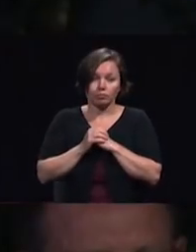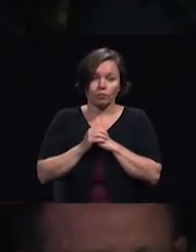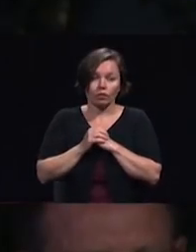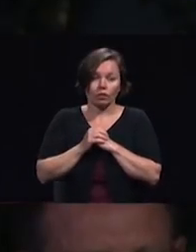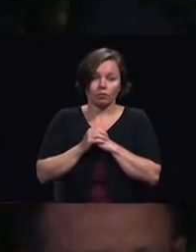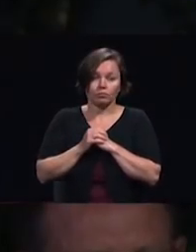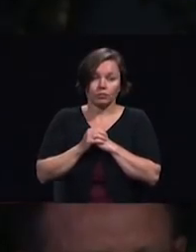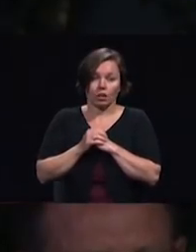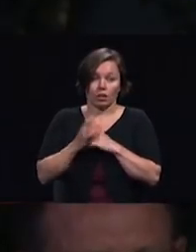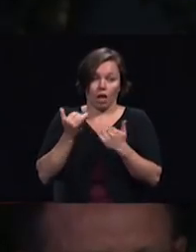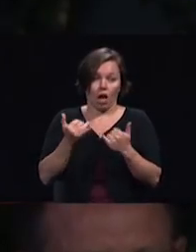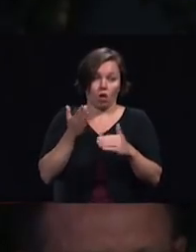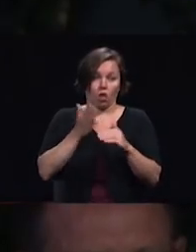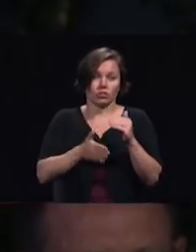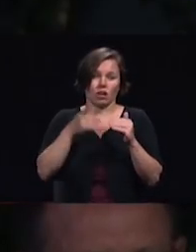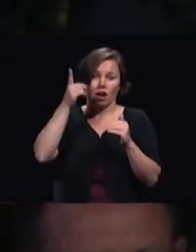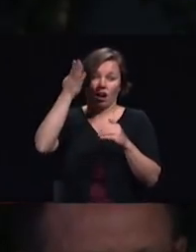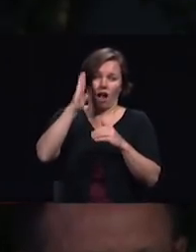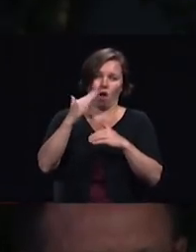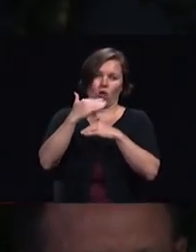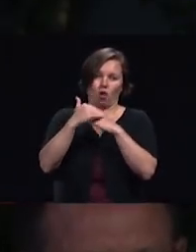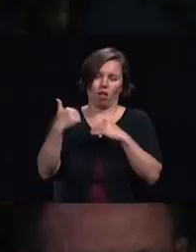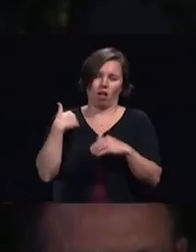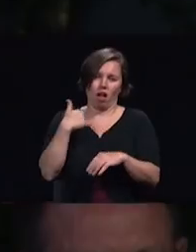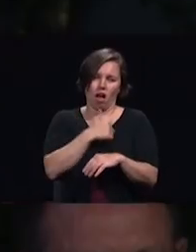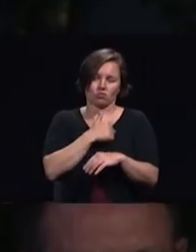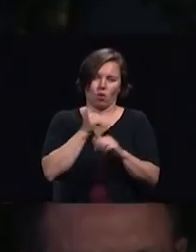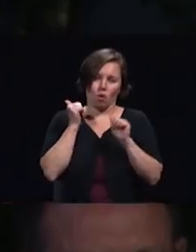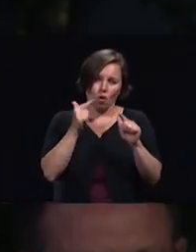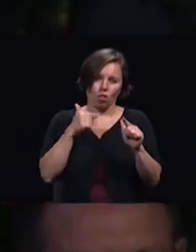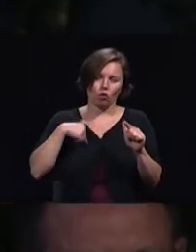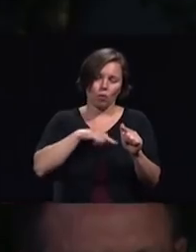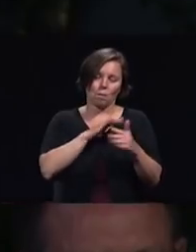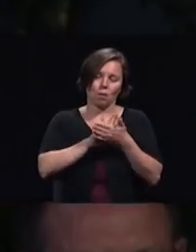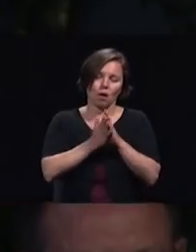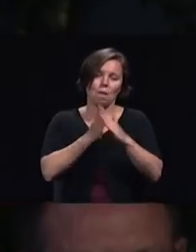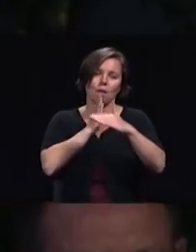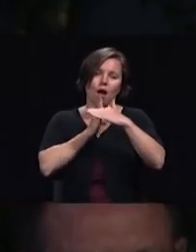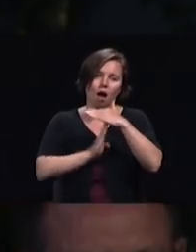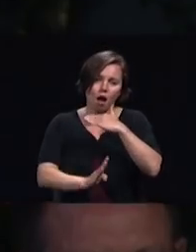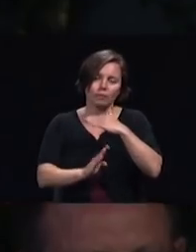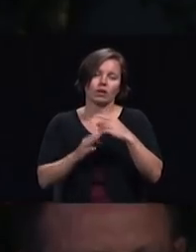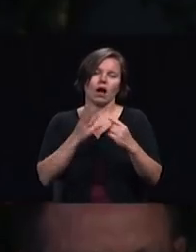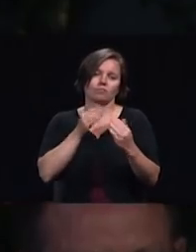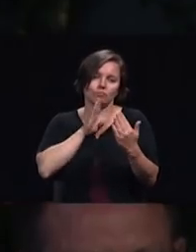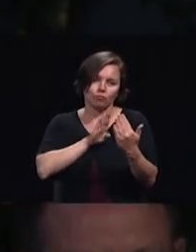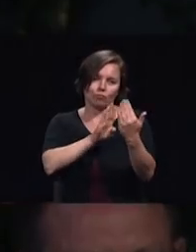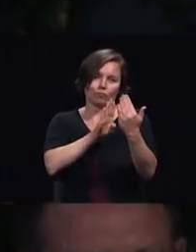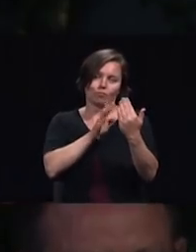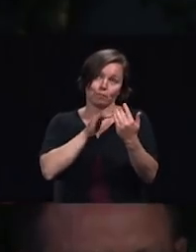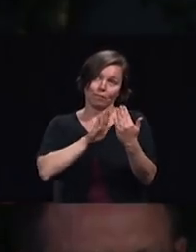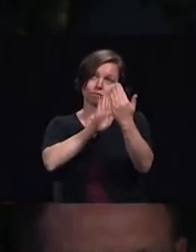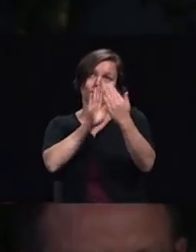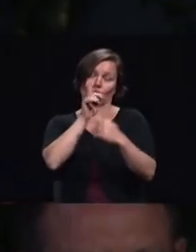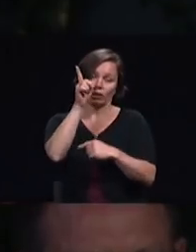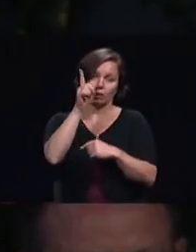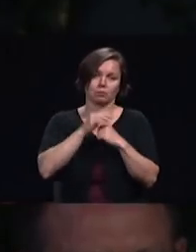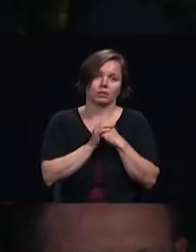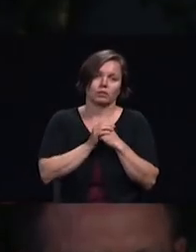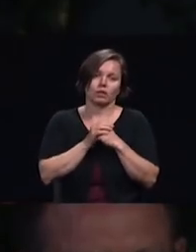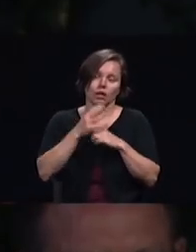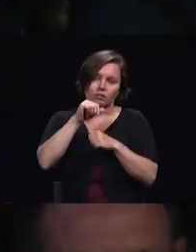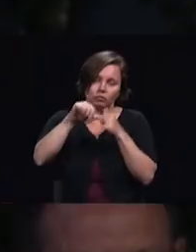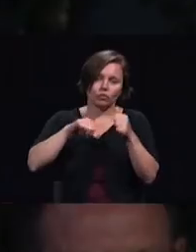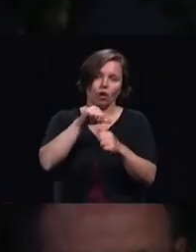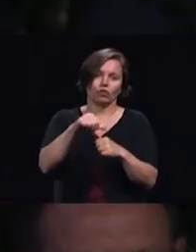God is calling all of us to humble ourselves before him and each other to put